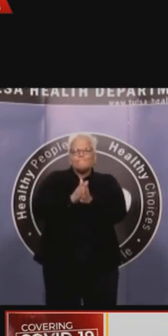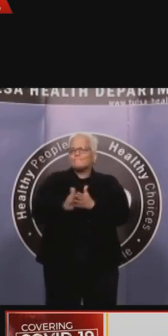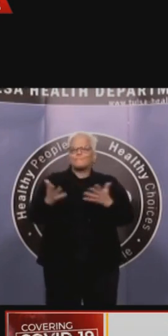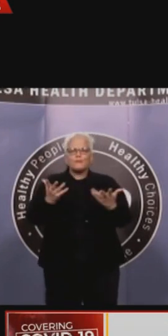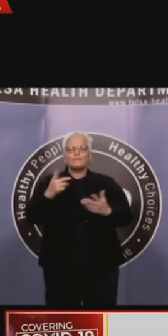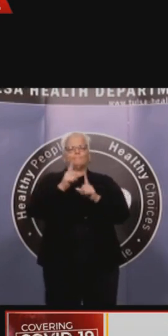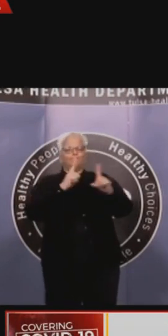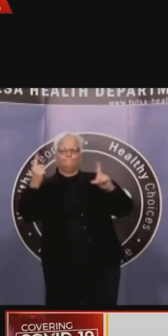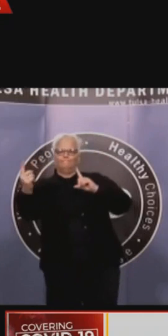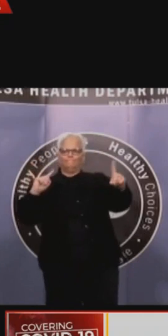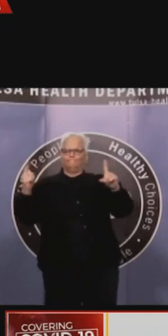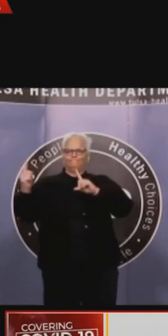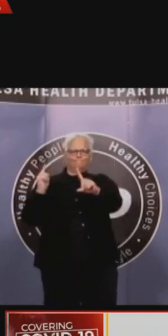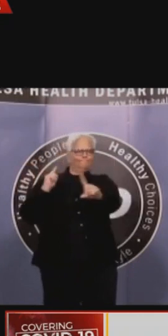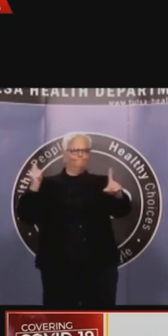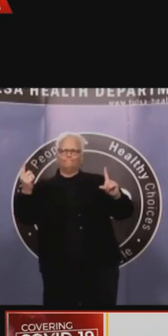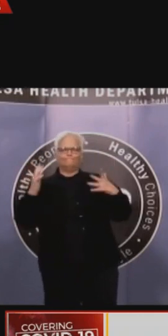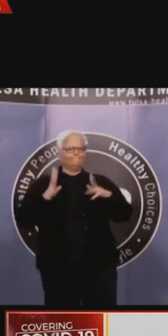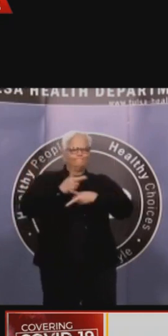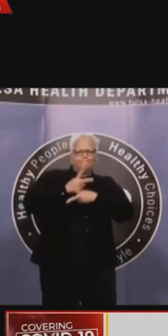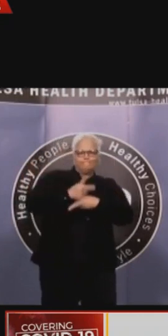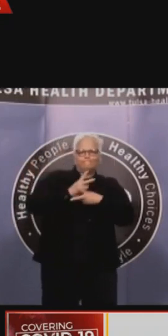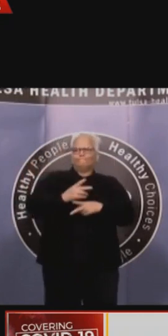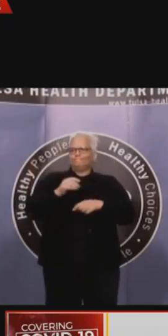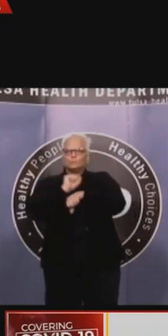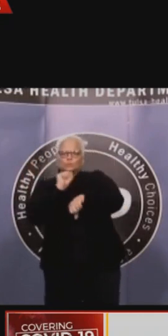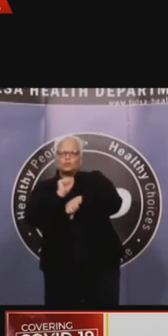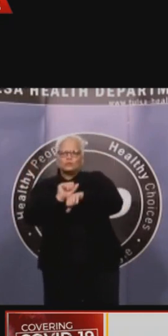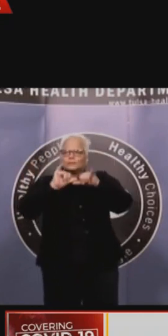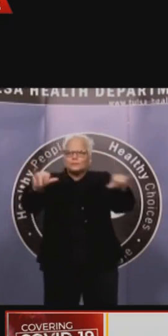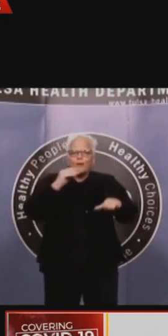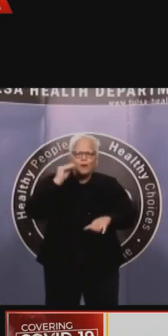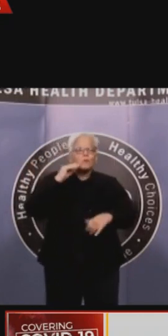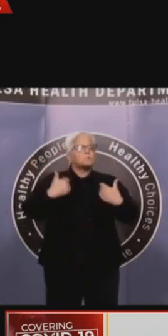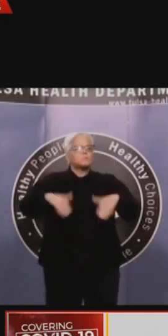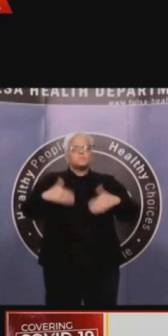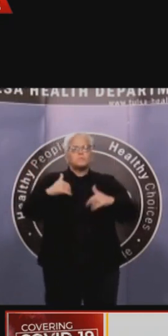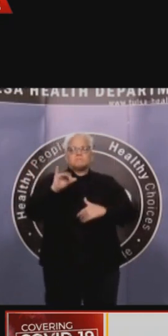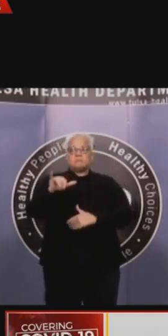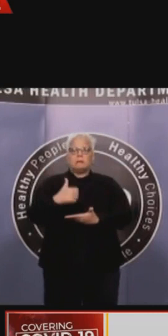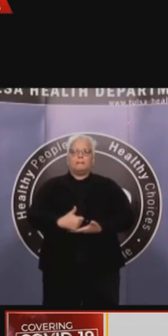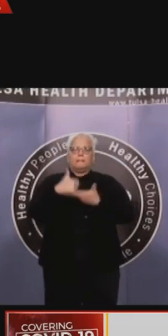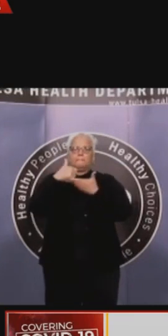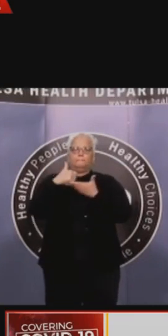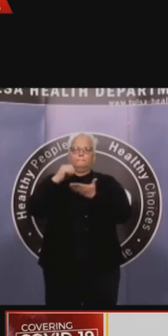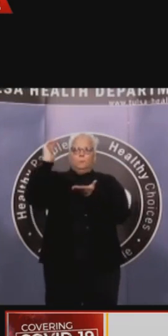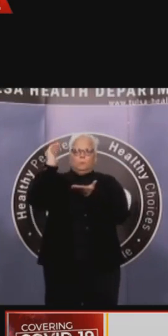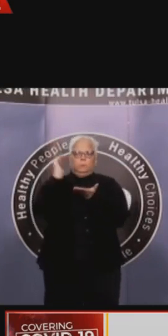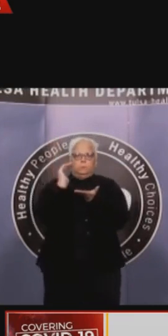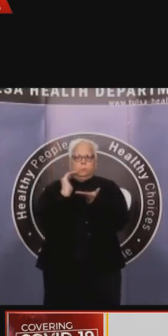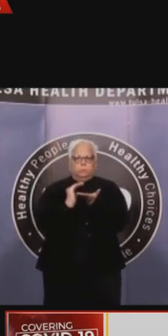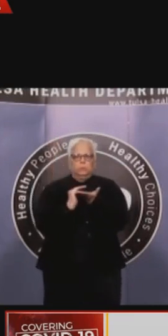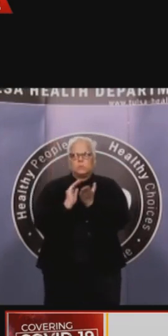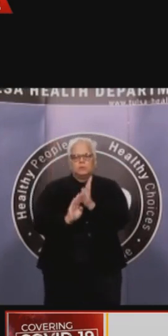utilizing and the way they've updated their modeling for right now versus where we were just a matter of weeks ago, we're talking